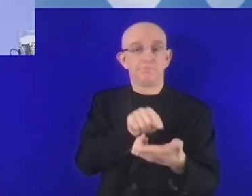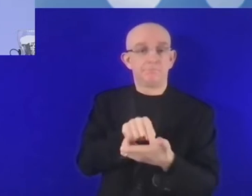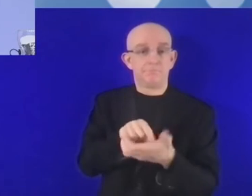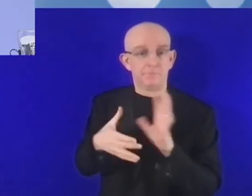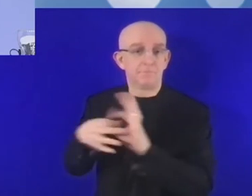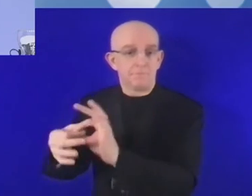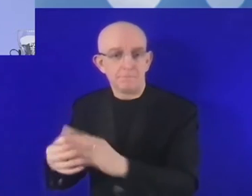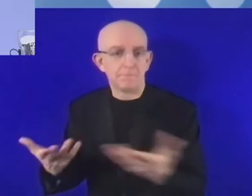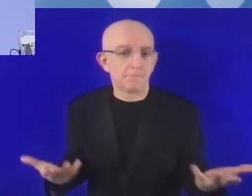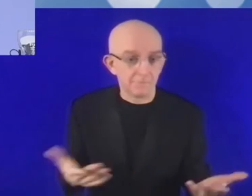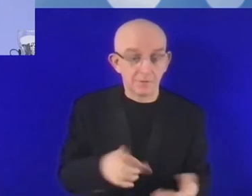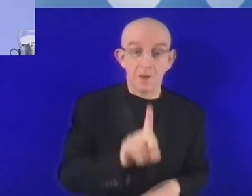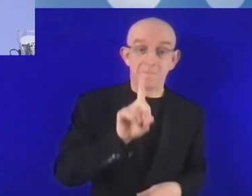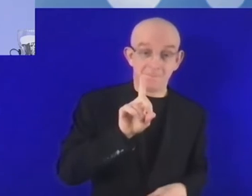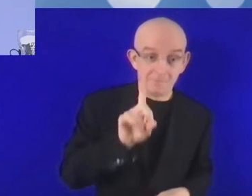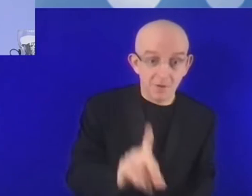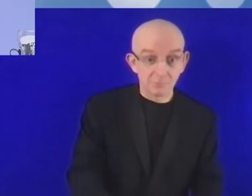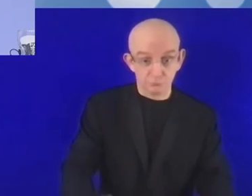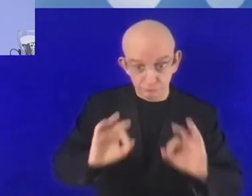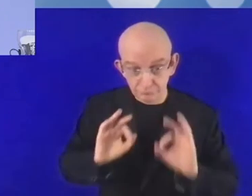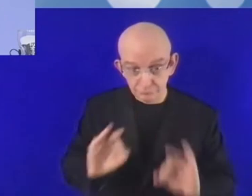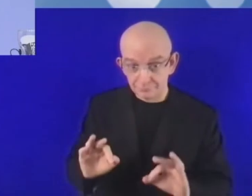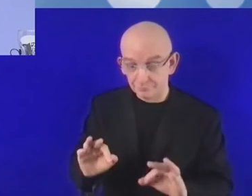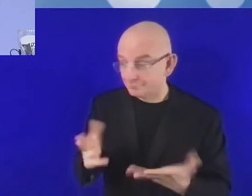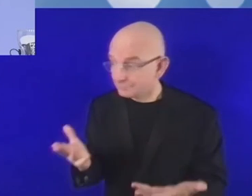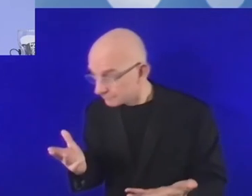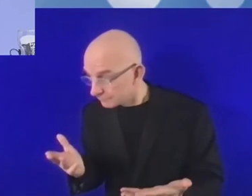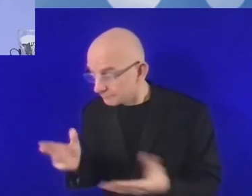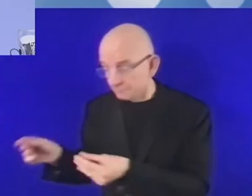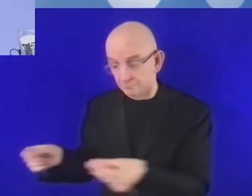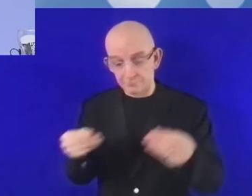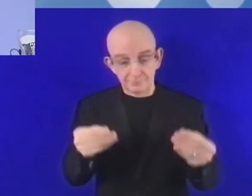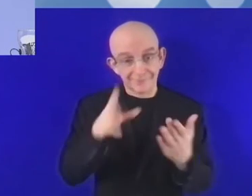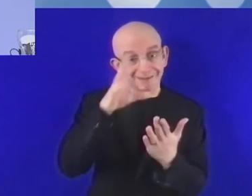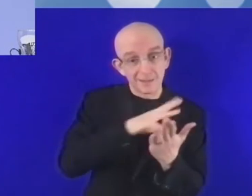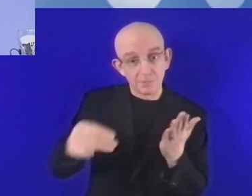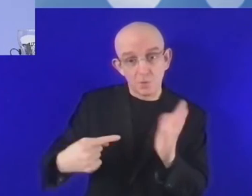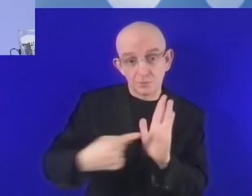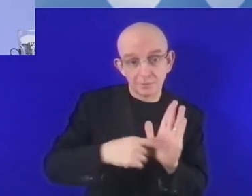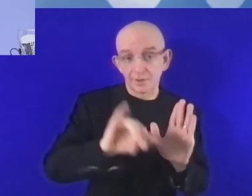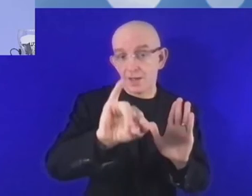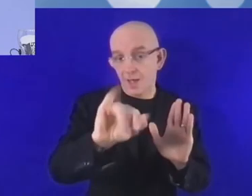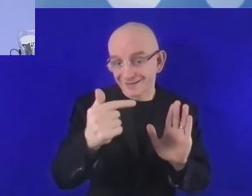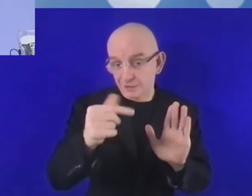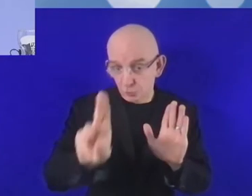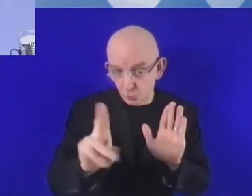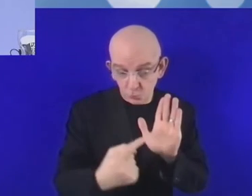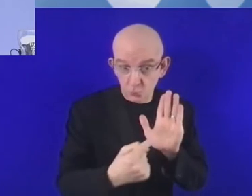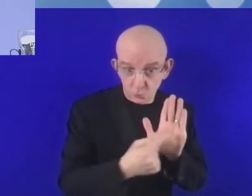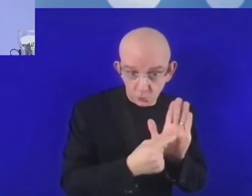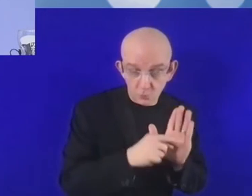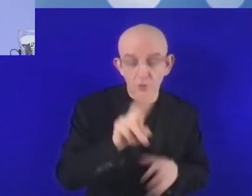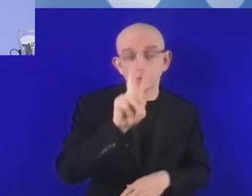3 billion people who remain offline, who have not used that opportunity. So, awareness